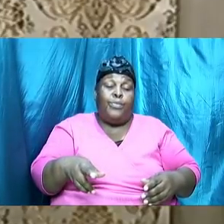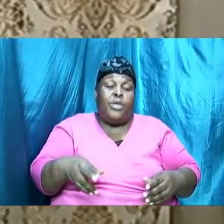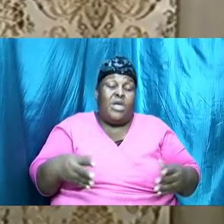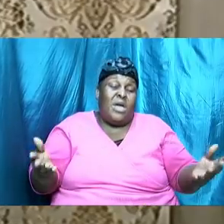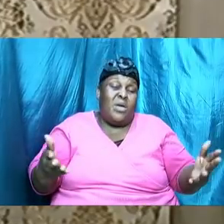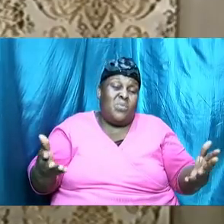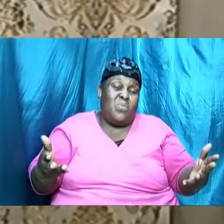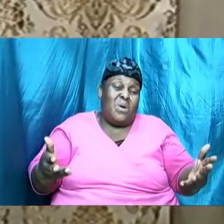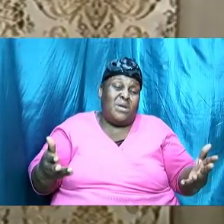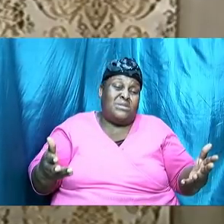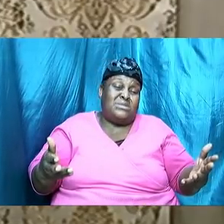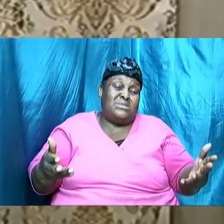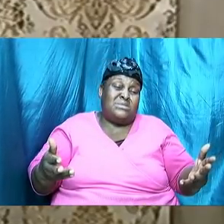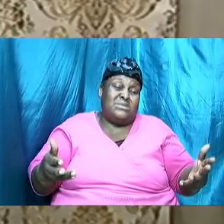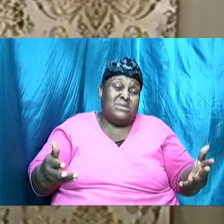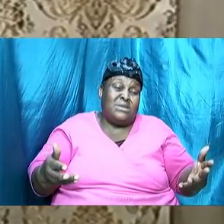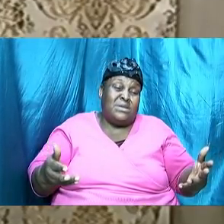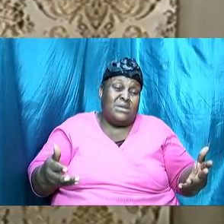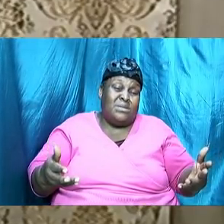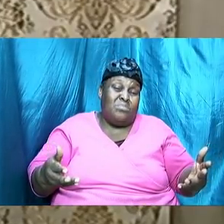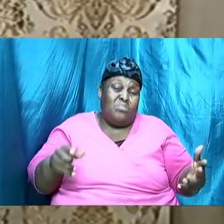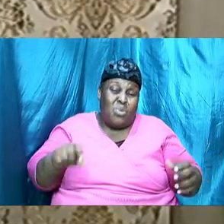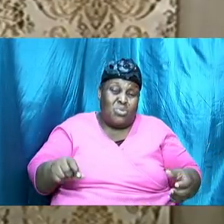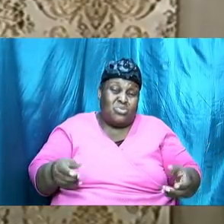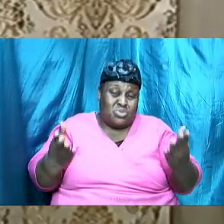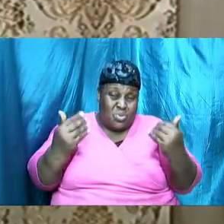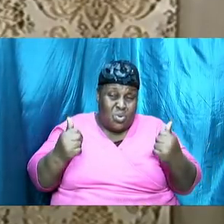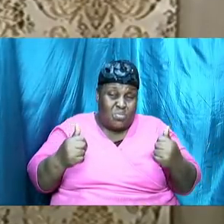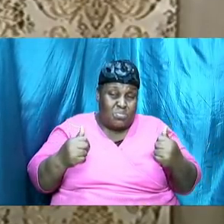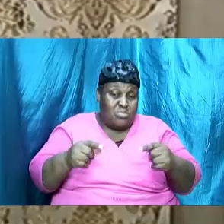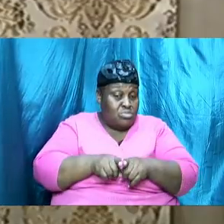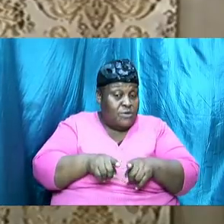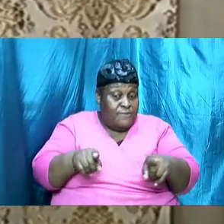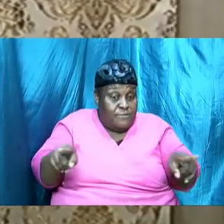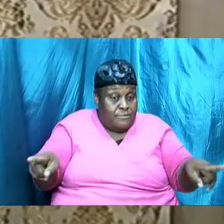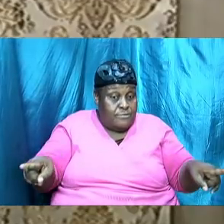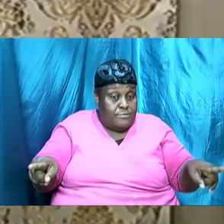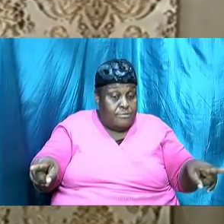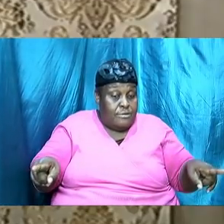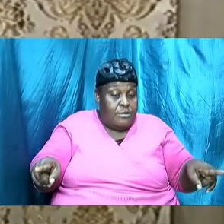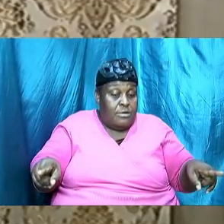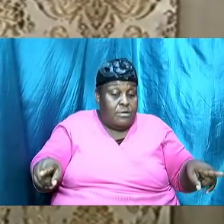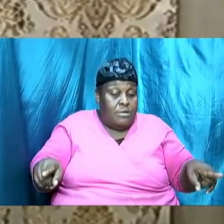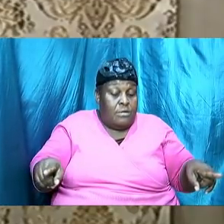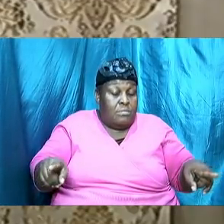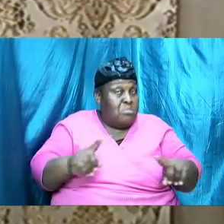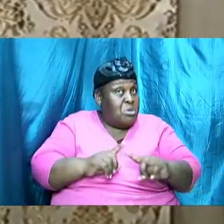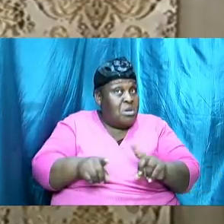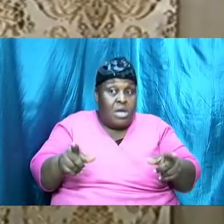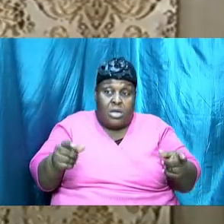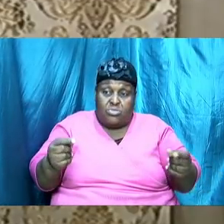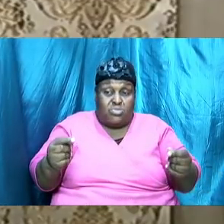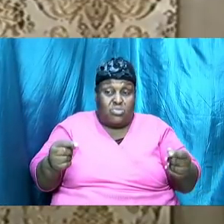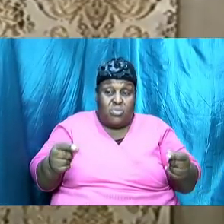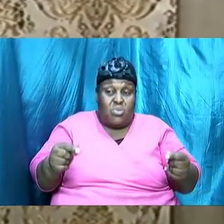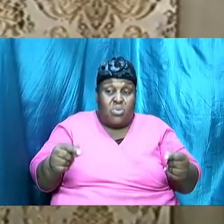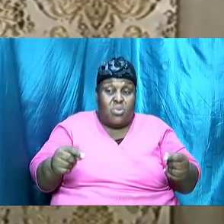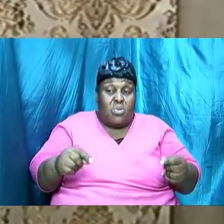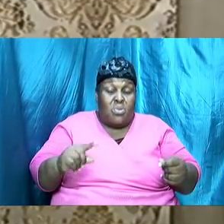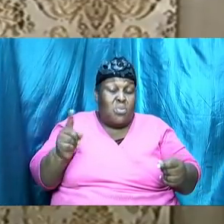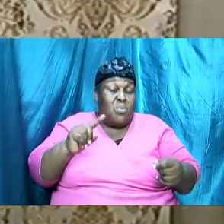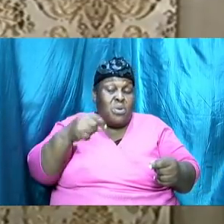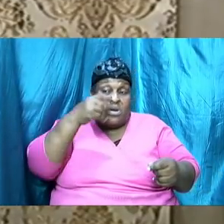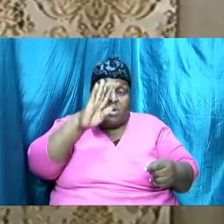the prefiguring of that reality was was no different we can't do that where God's business is